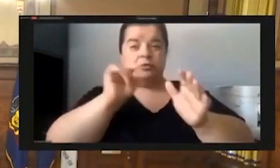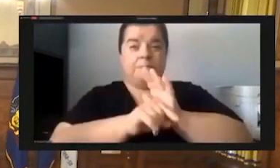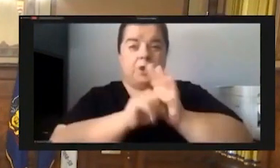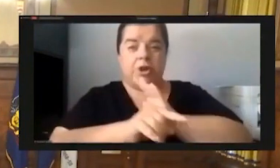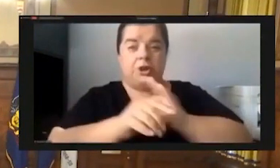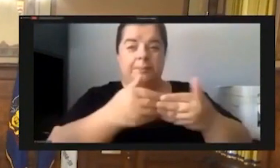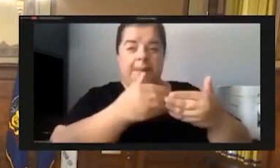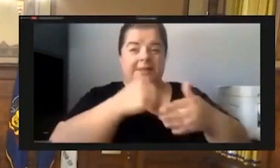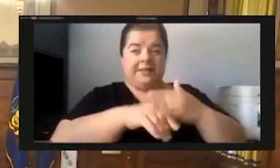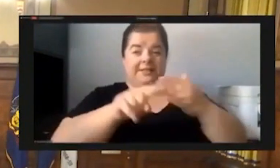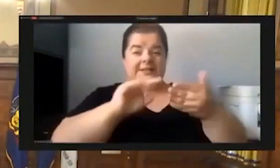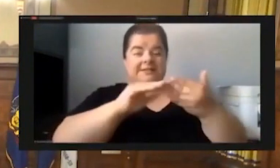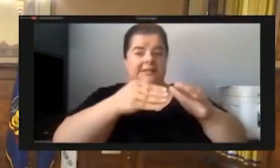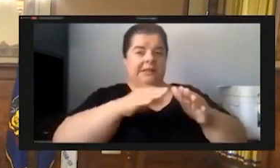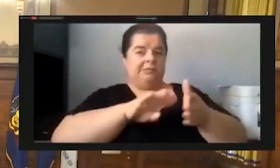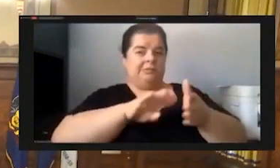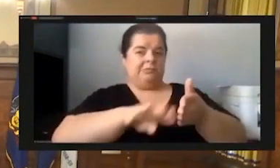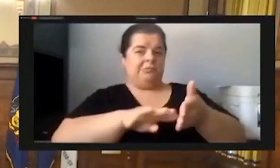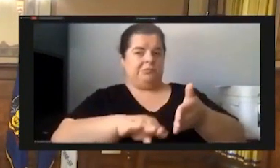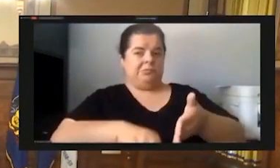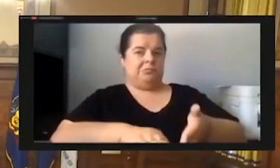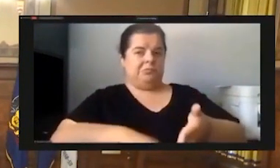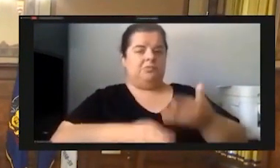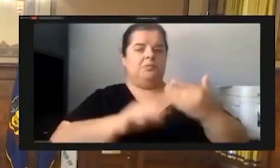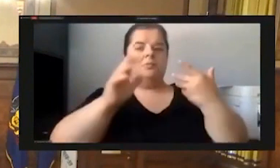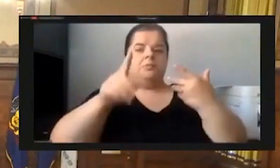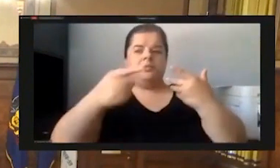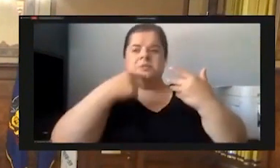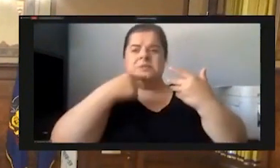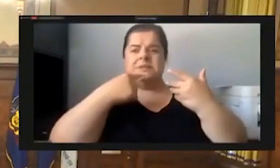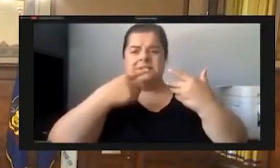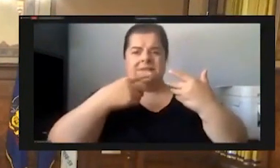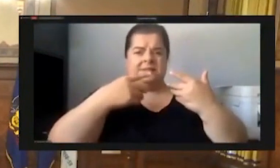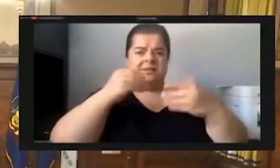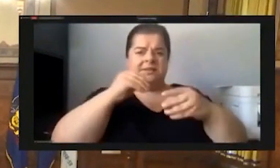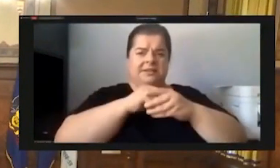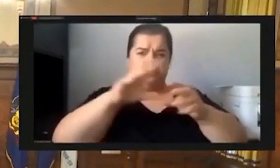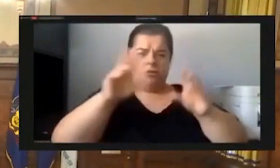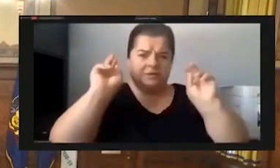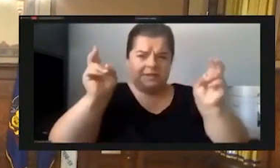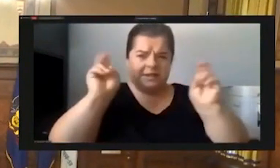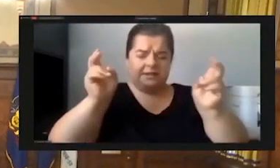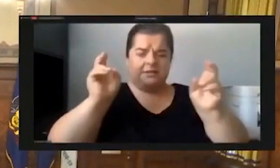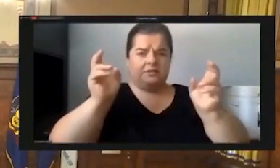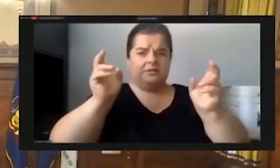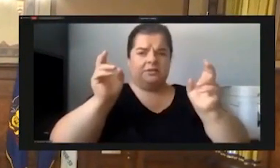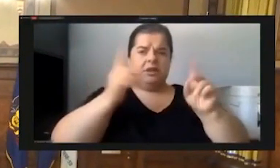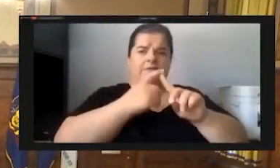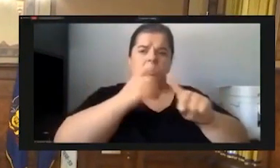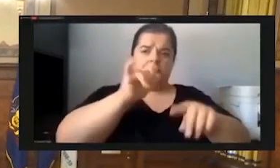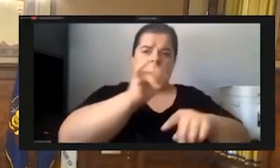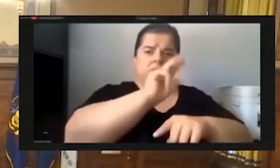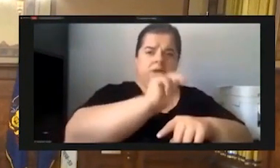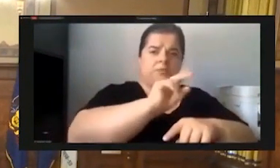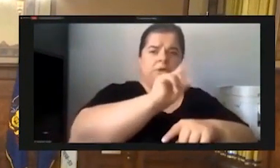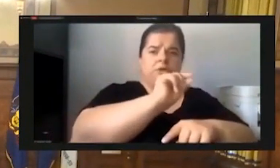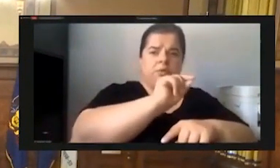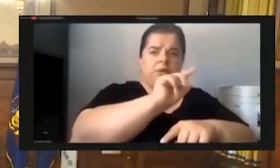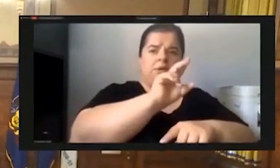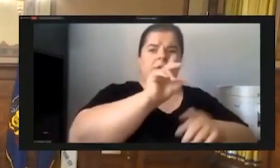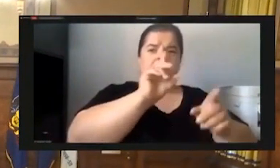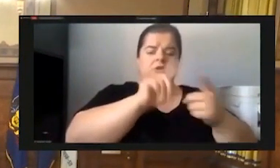slide with a hat. You say in your title that from January of 2020 through